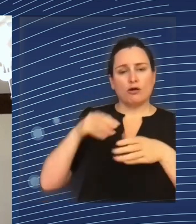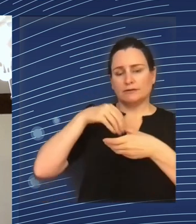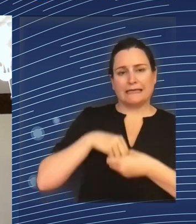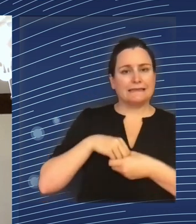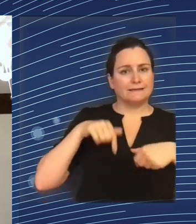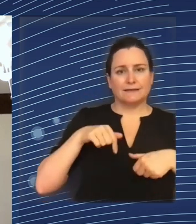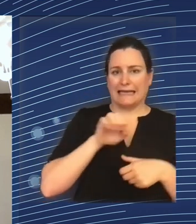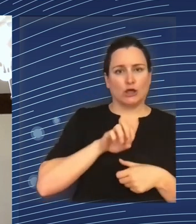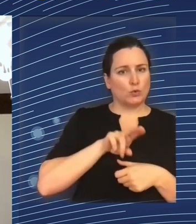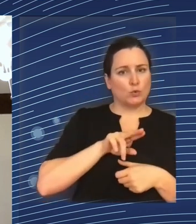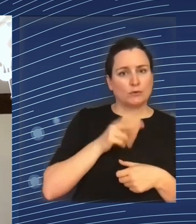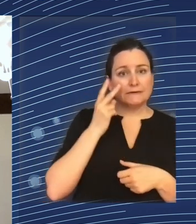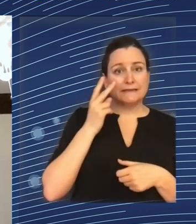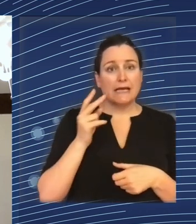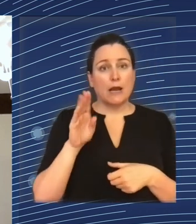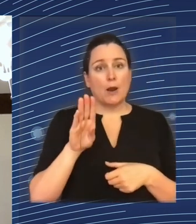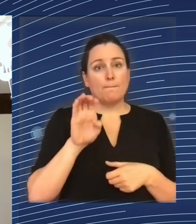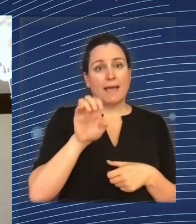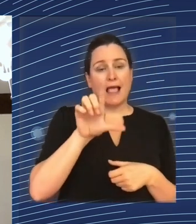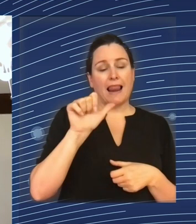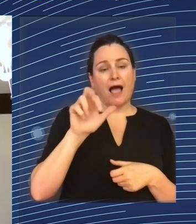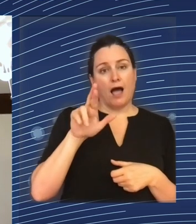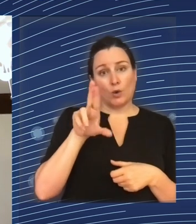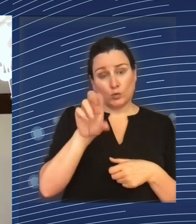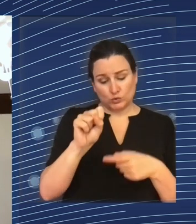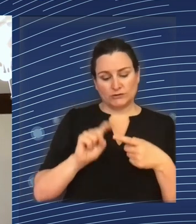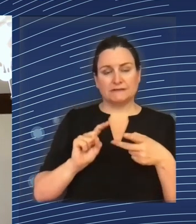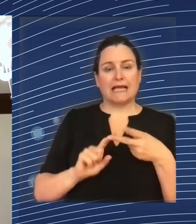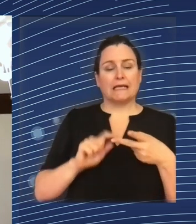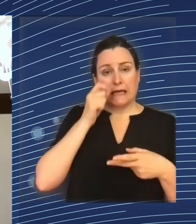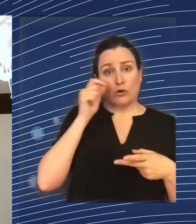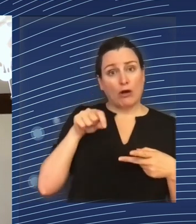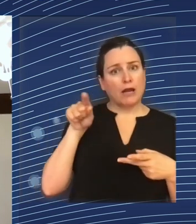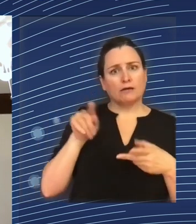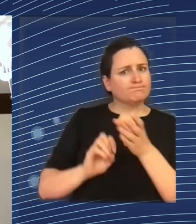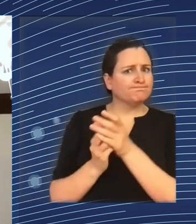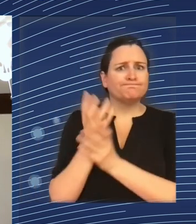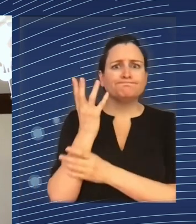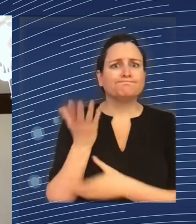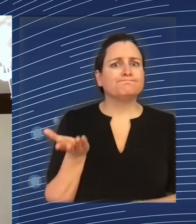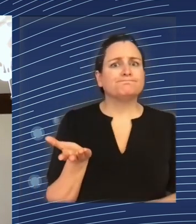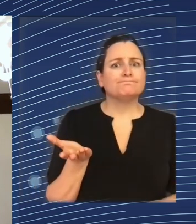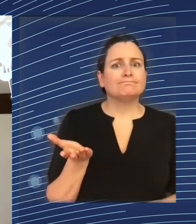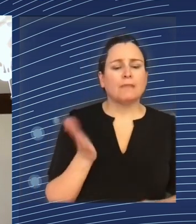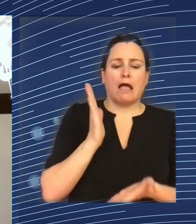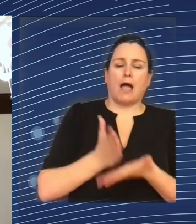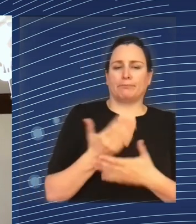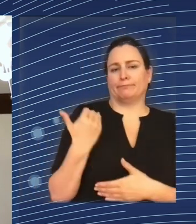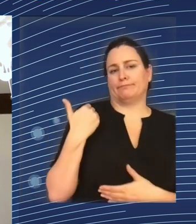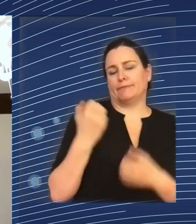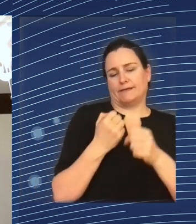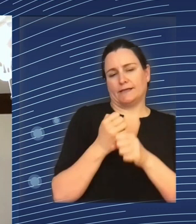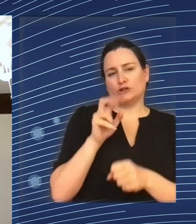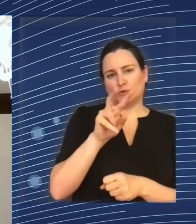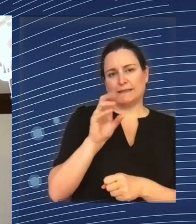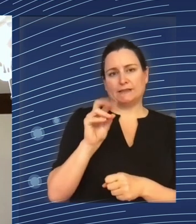have had thriving IT sectors. Belarus until the crackdown in 2020, I would think. Ukraine still now and actually being intensified